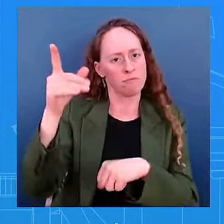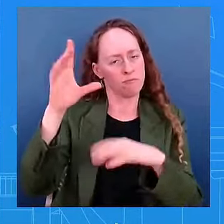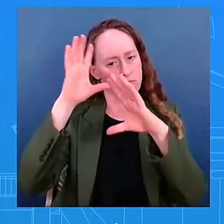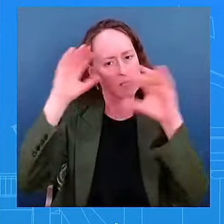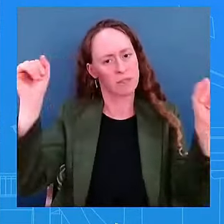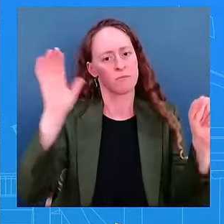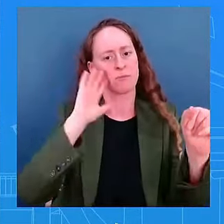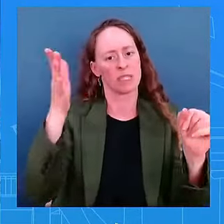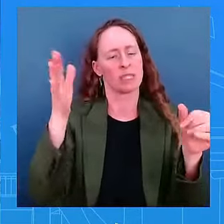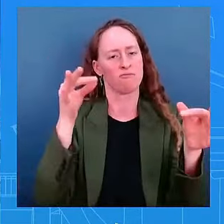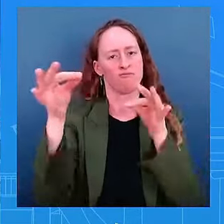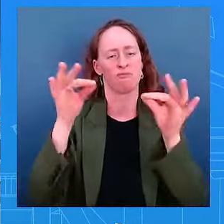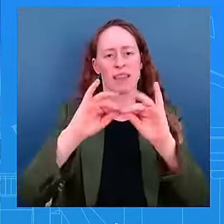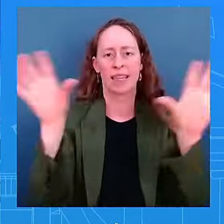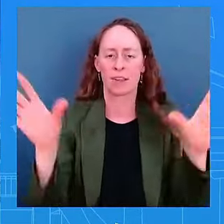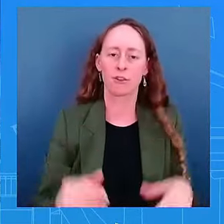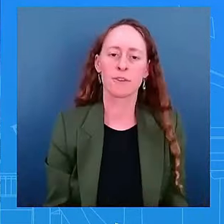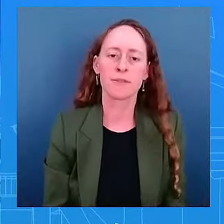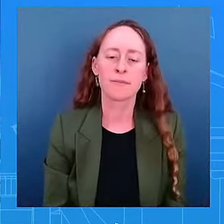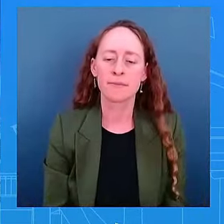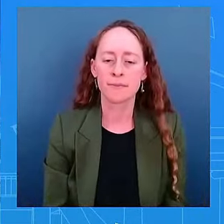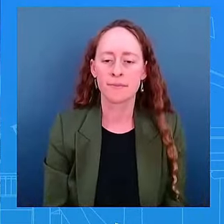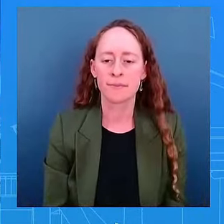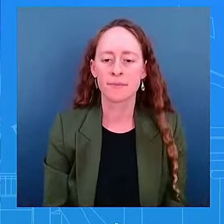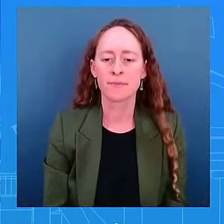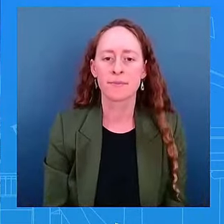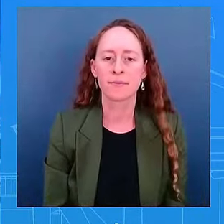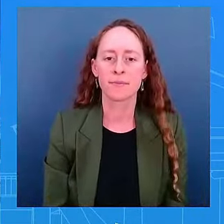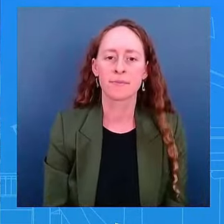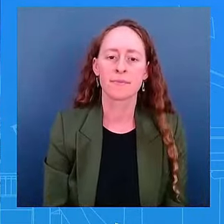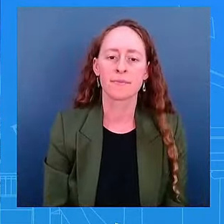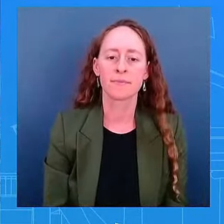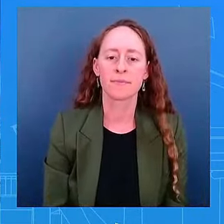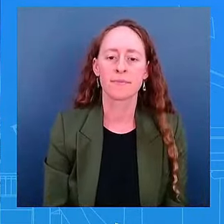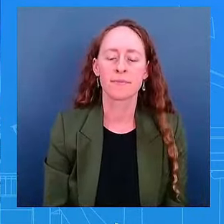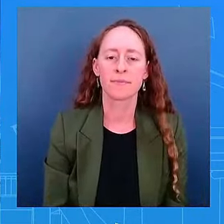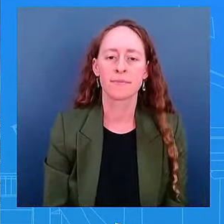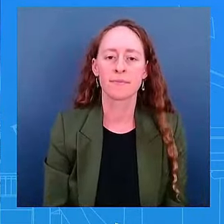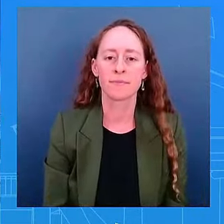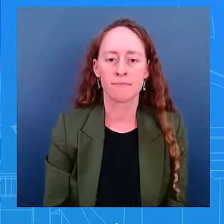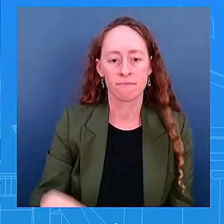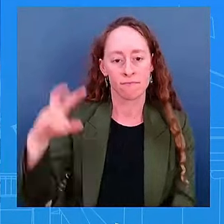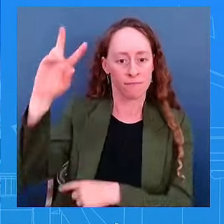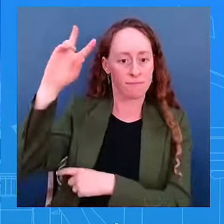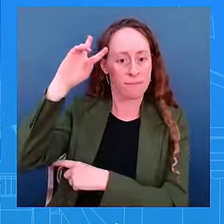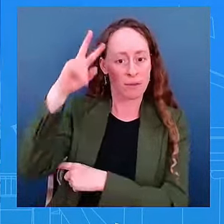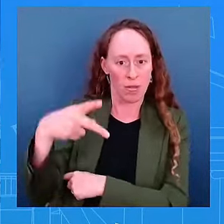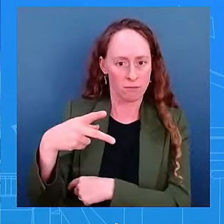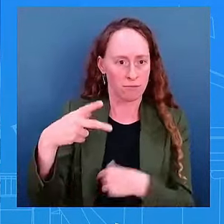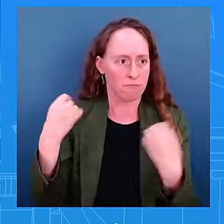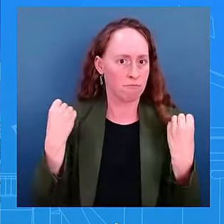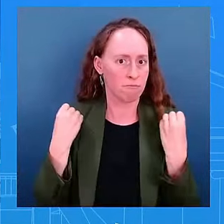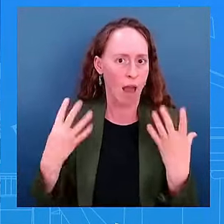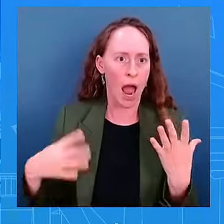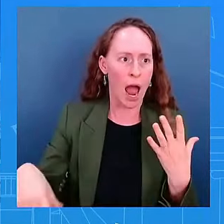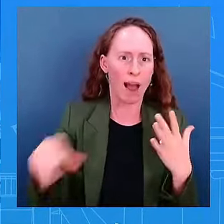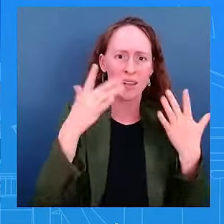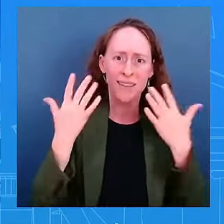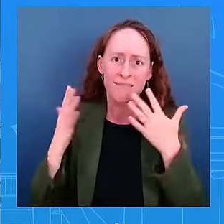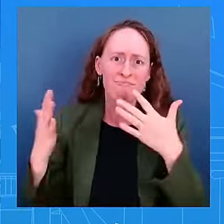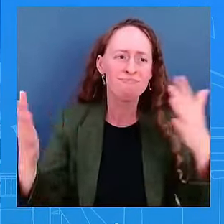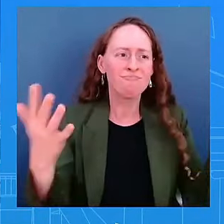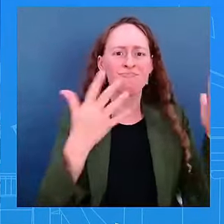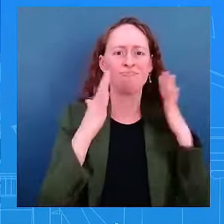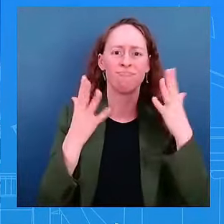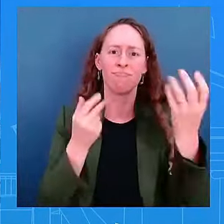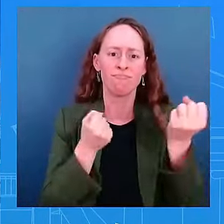the level of support the vice president has received from lawmakers, other Democrats, donors, the party